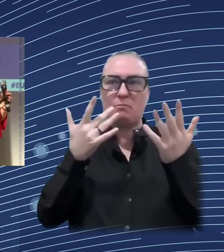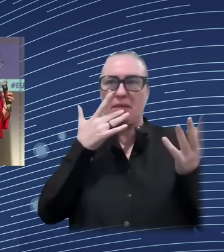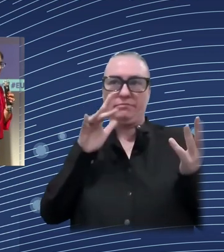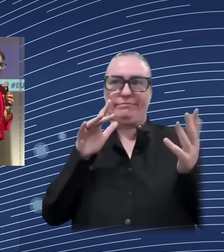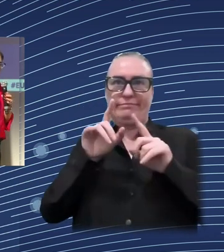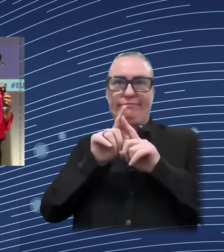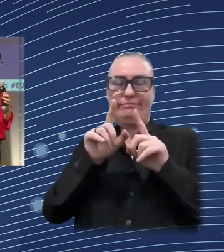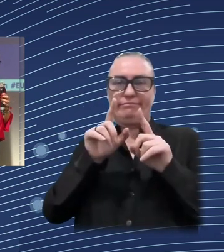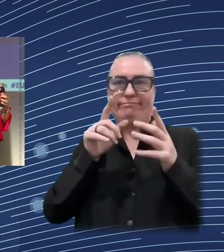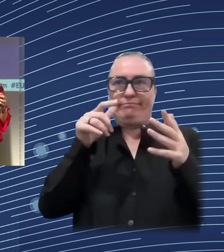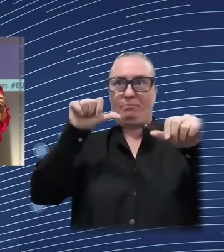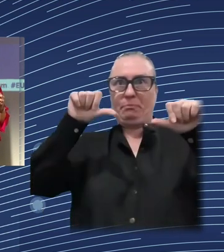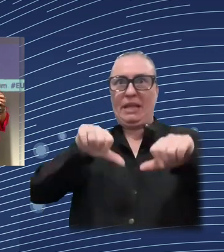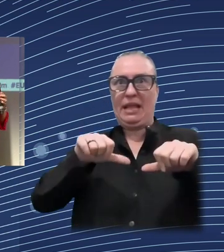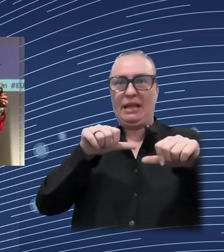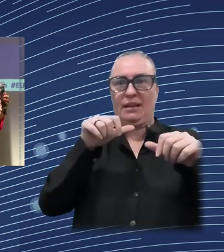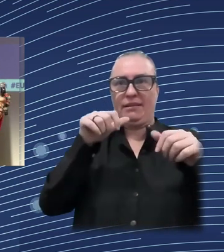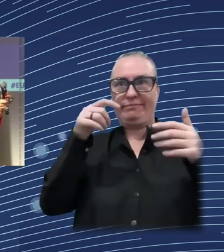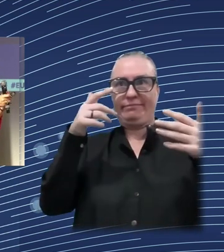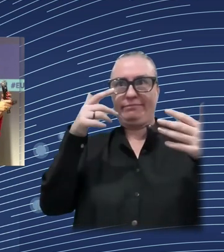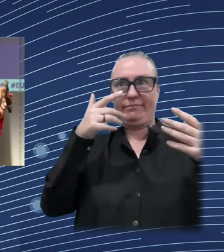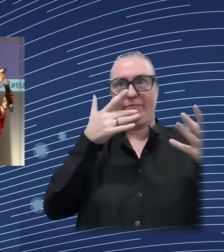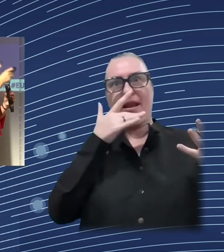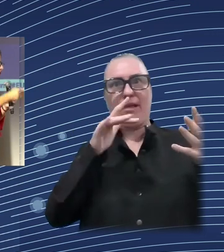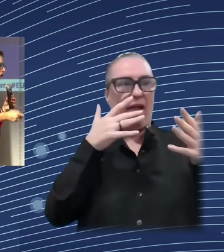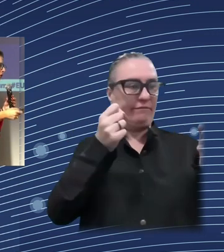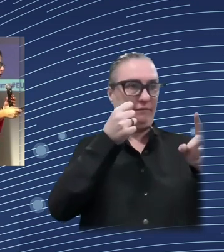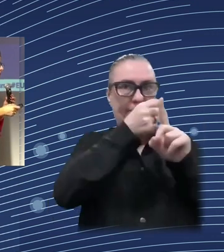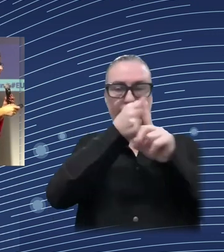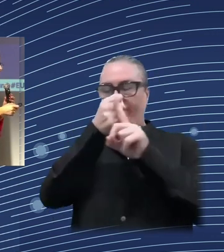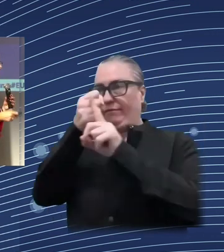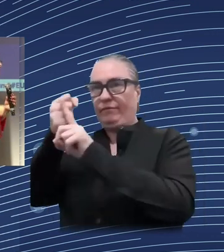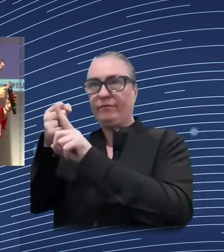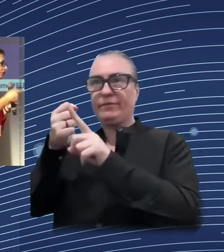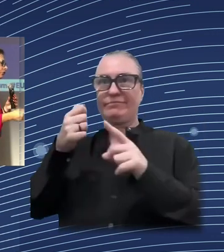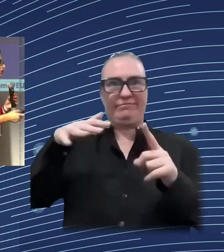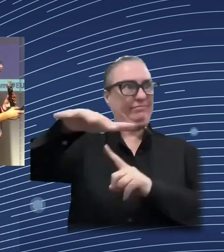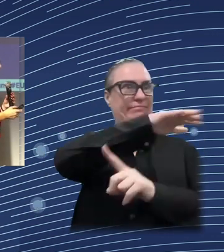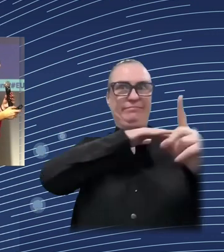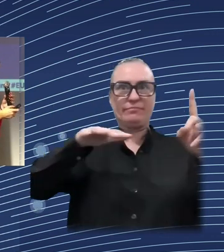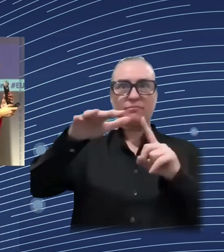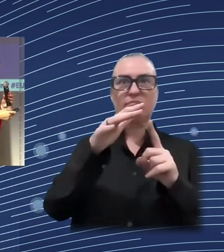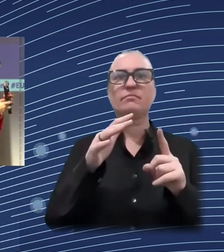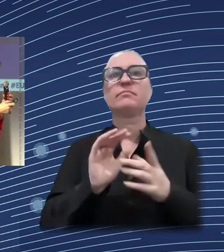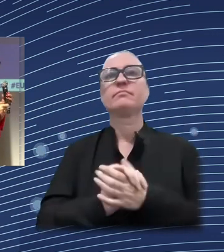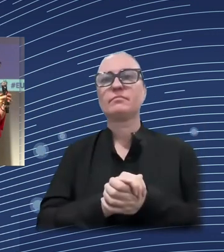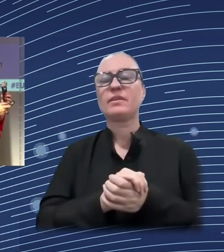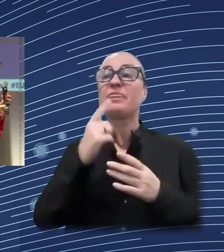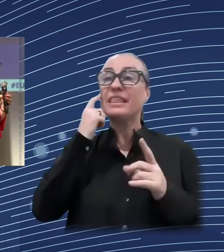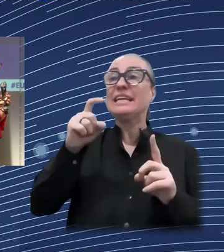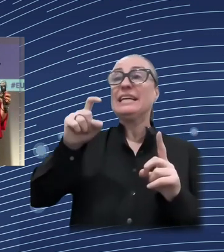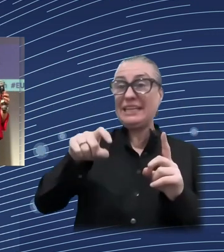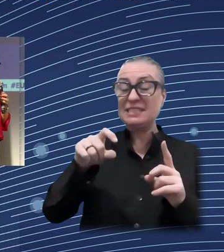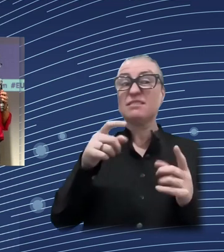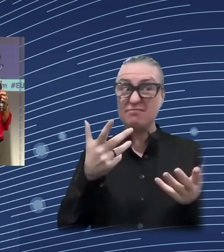management, if you want, approach. You can't just wait for the shock to happen and then to respond. You really need to